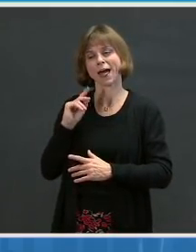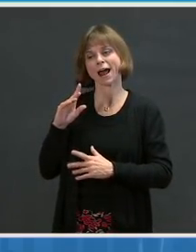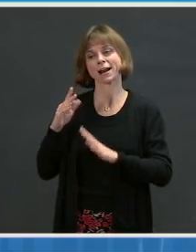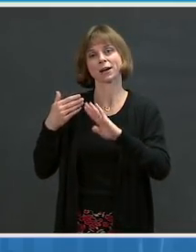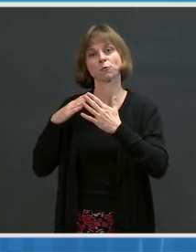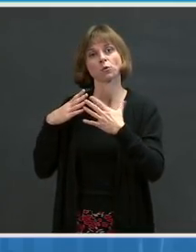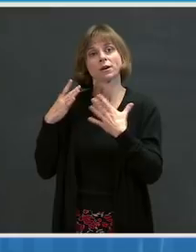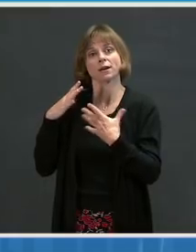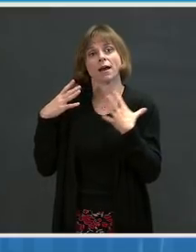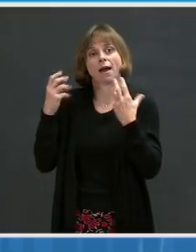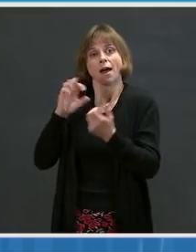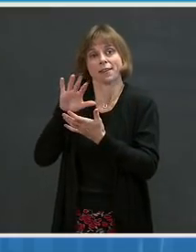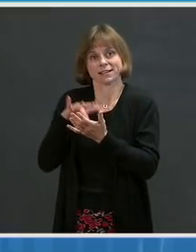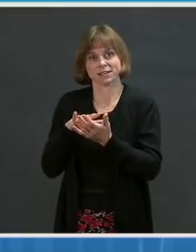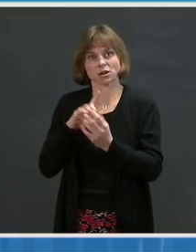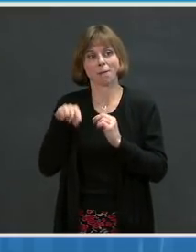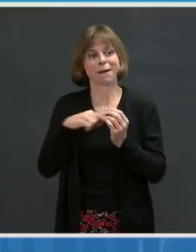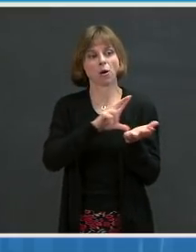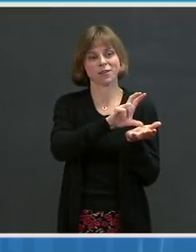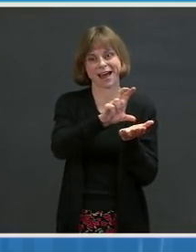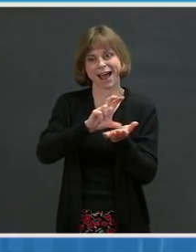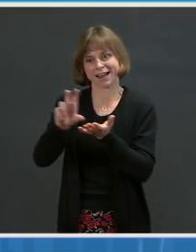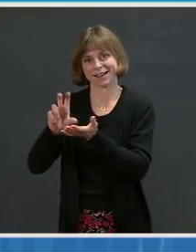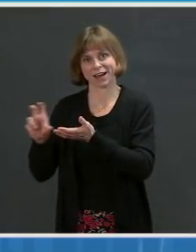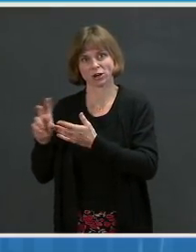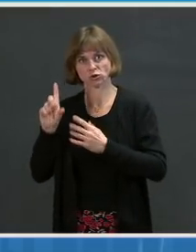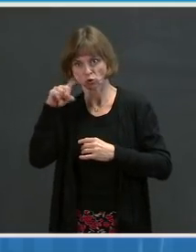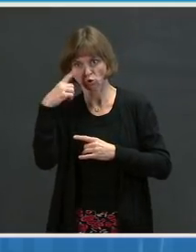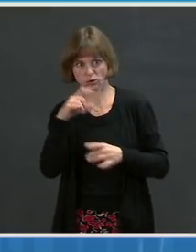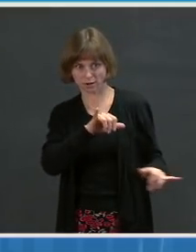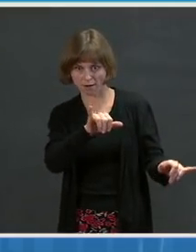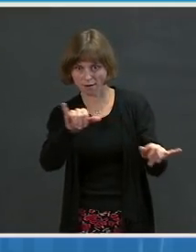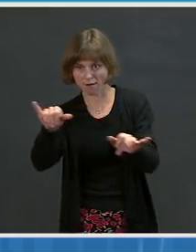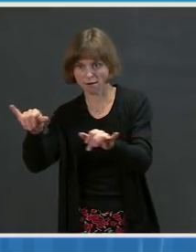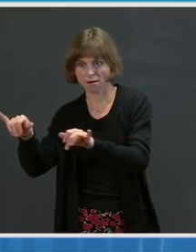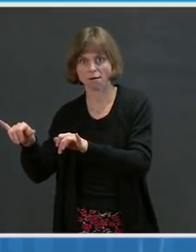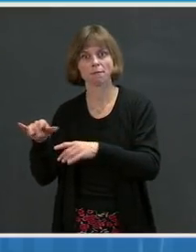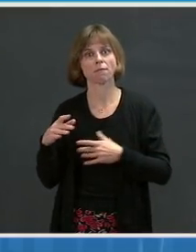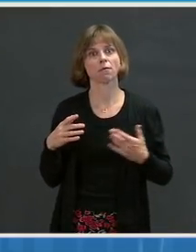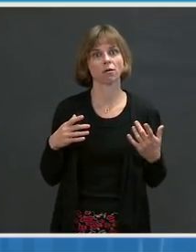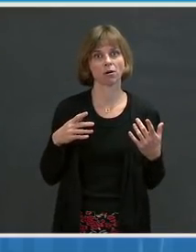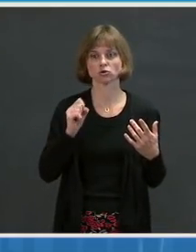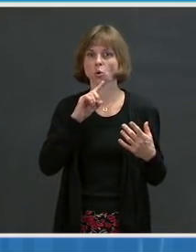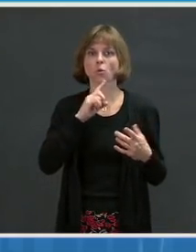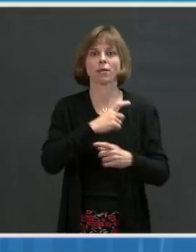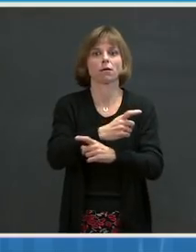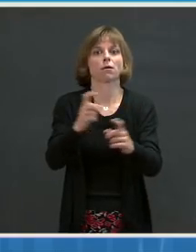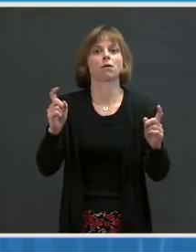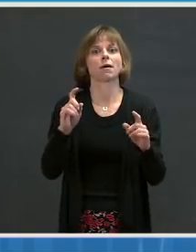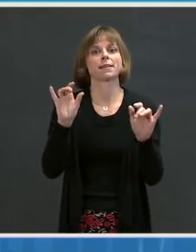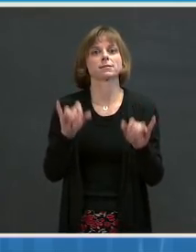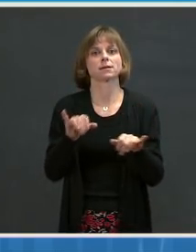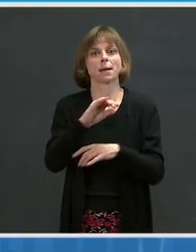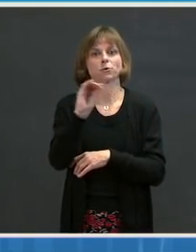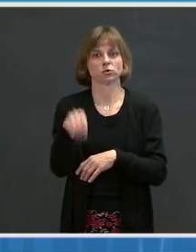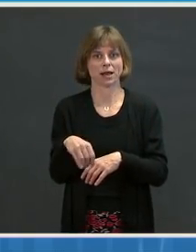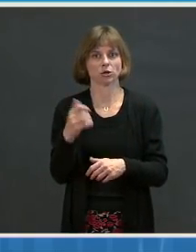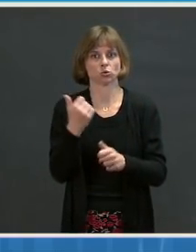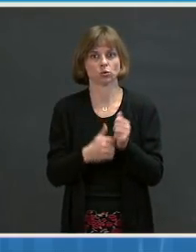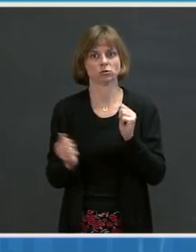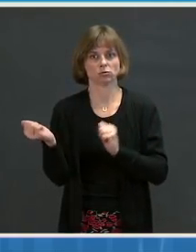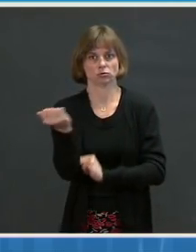being mirroring the current allocation. So the same percentage is going through each channel. You know, across time, we'll